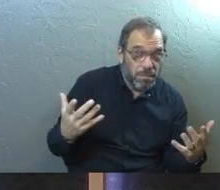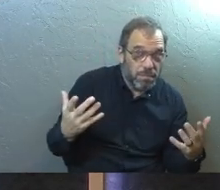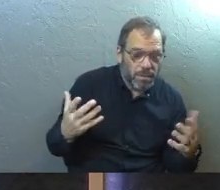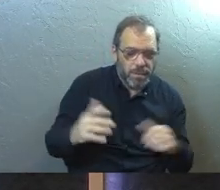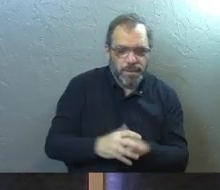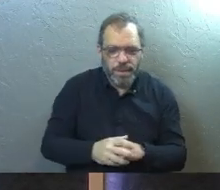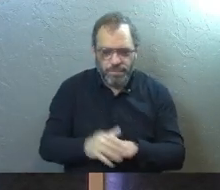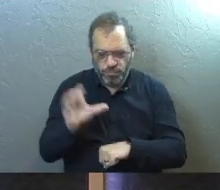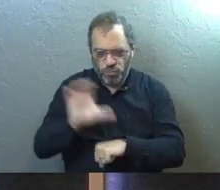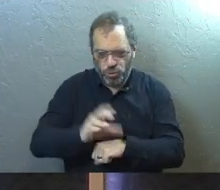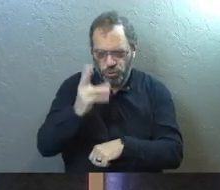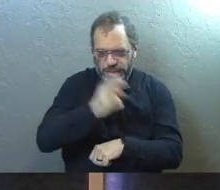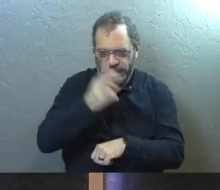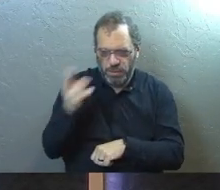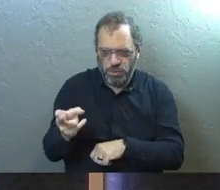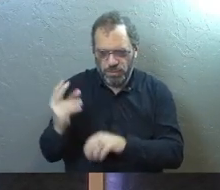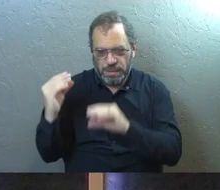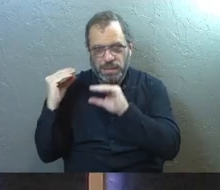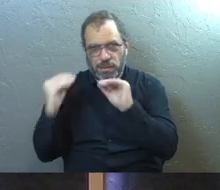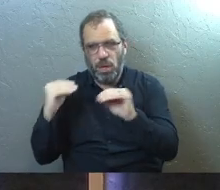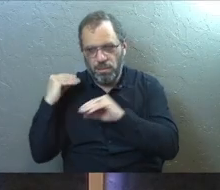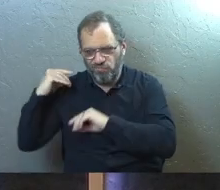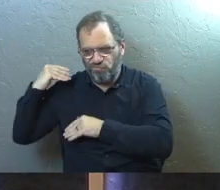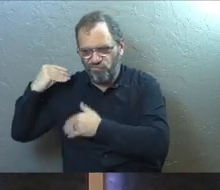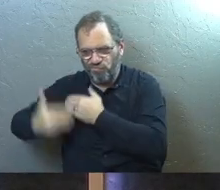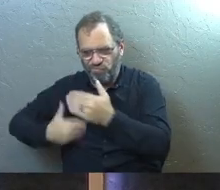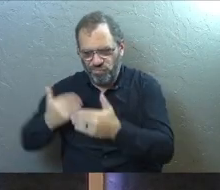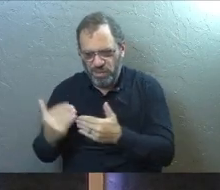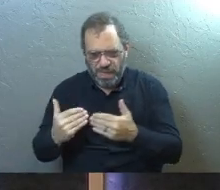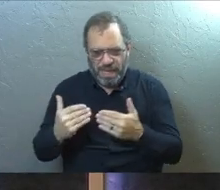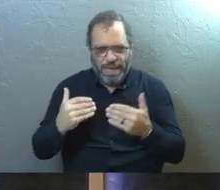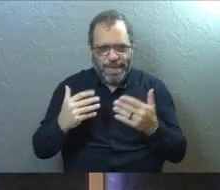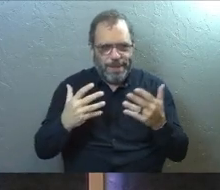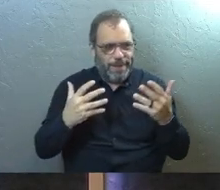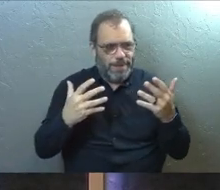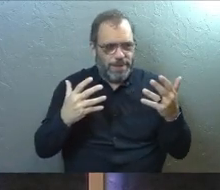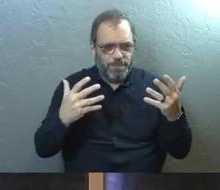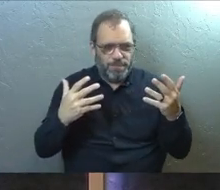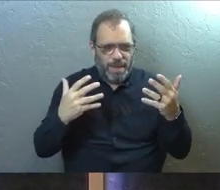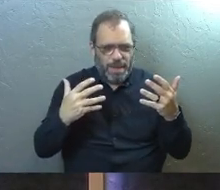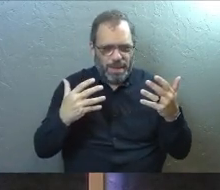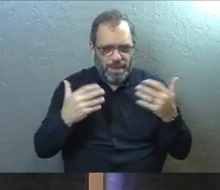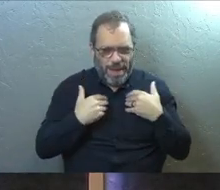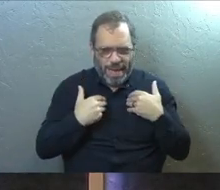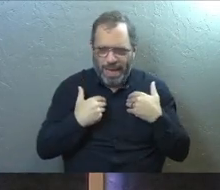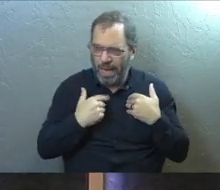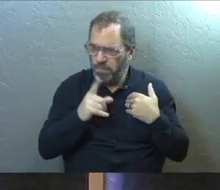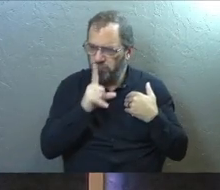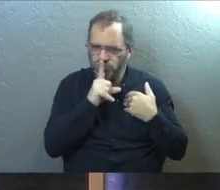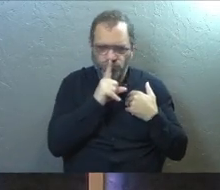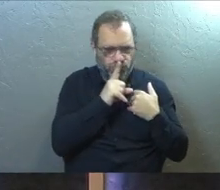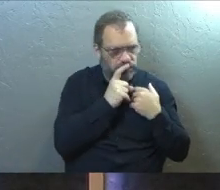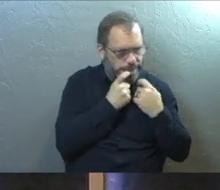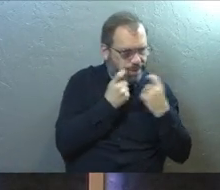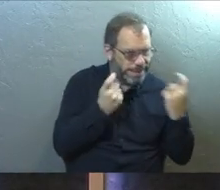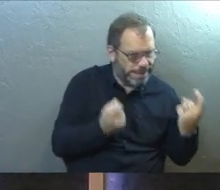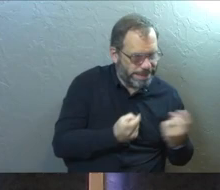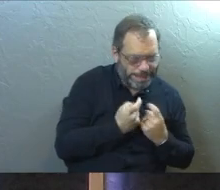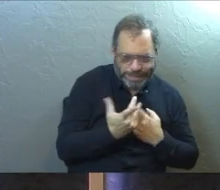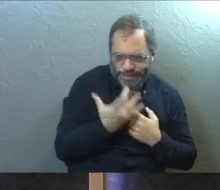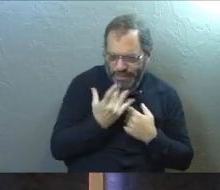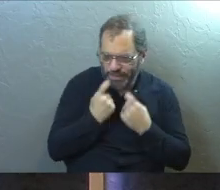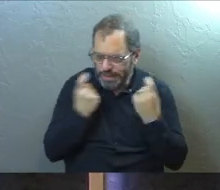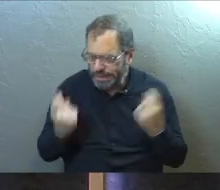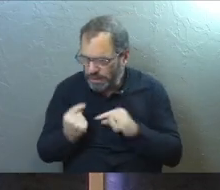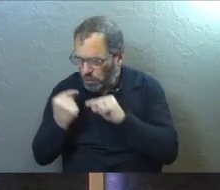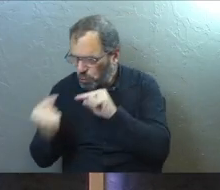Church history has also taught us that when we take certain pet sins or dysfunctions or struggles